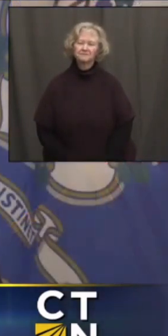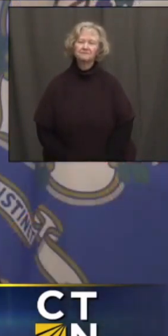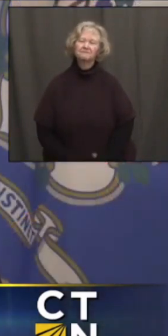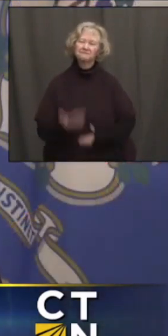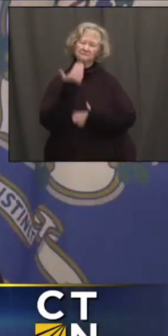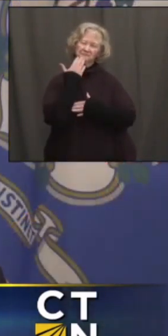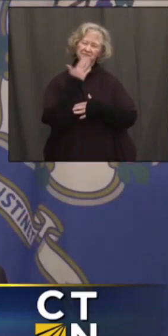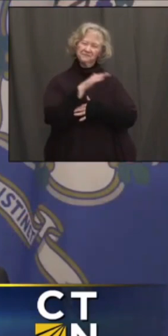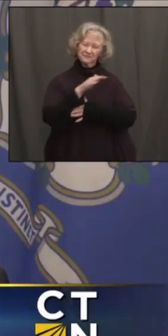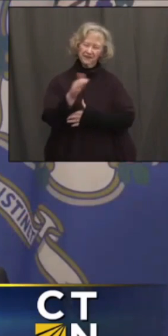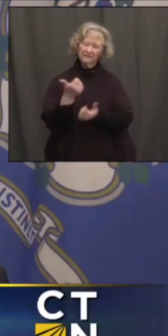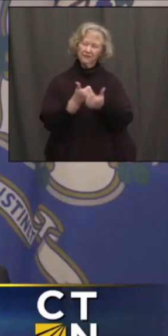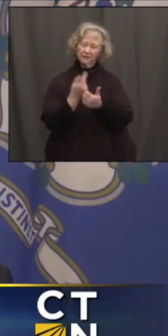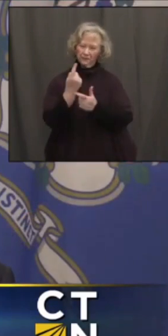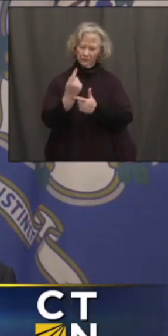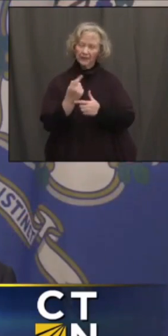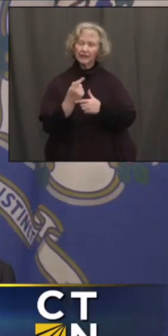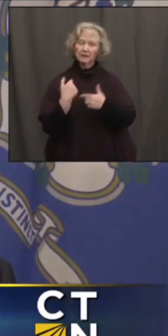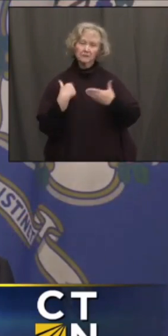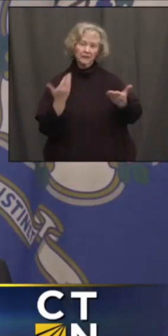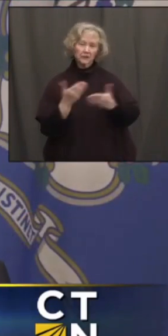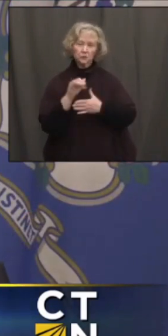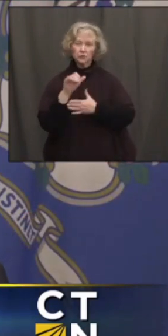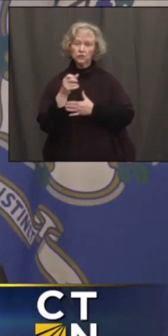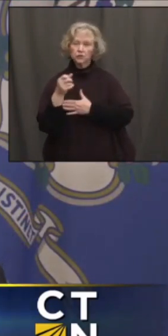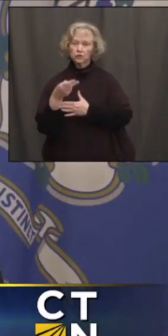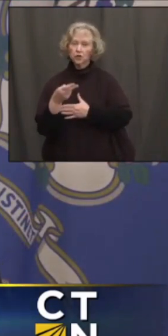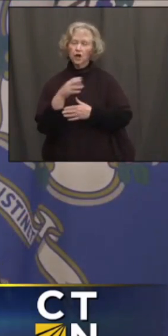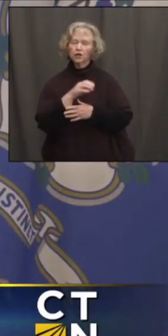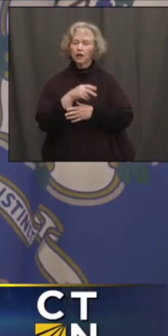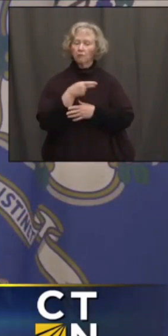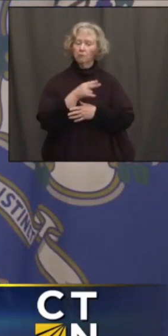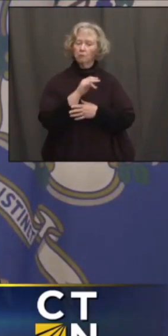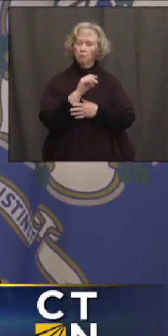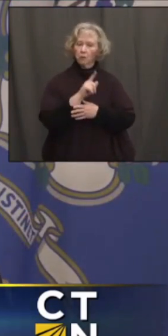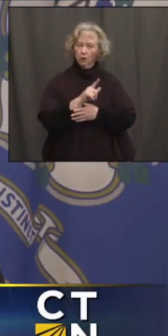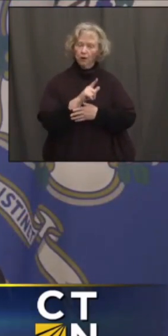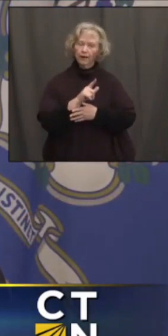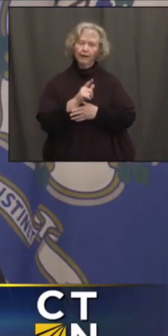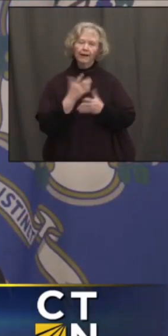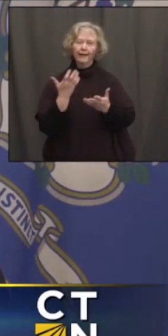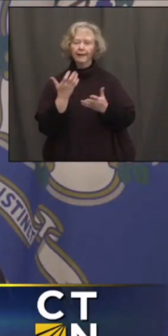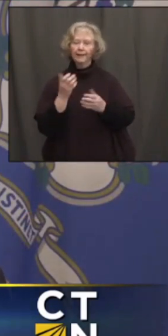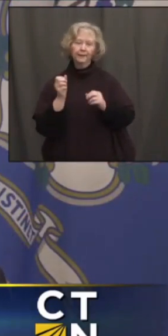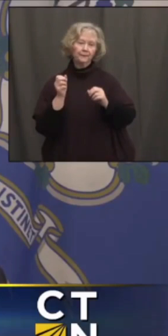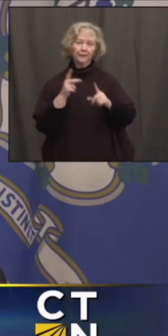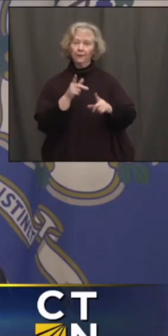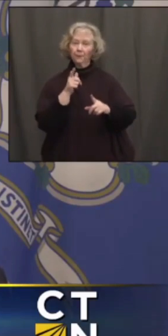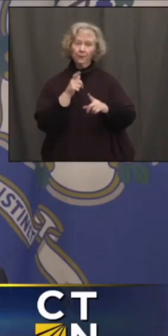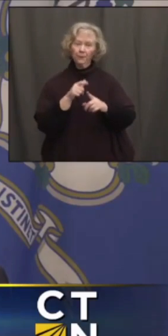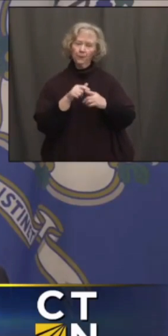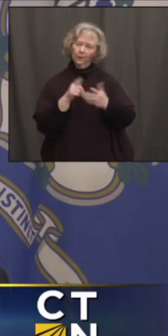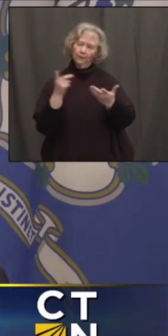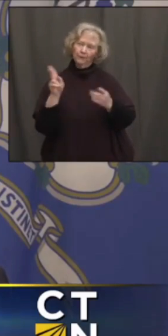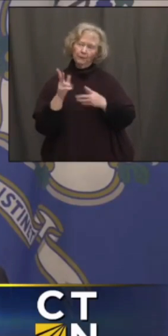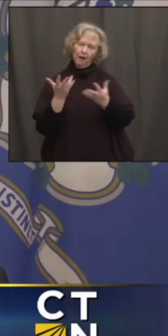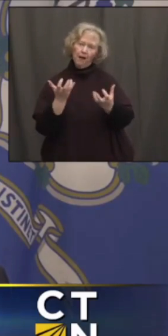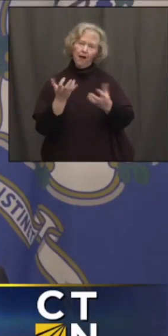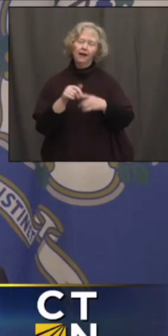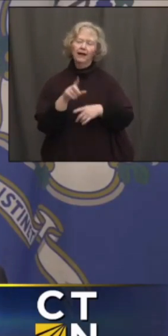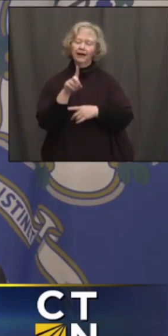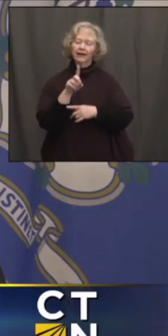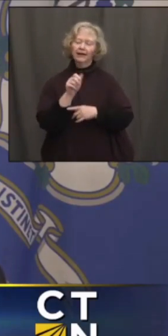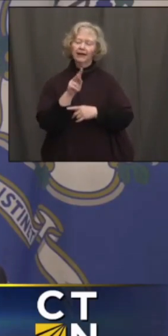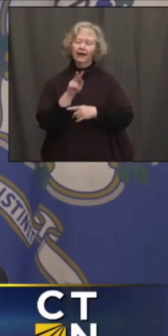All right, good afternoon, everybody, here with Josh and Paul, and back by popular demand, David Lehman, since we're going to be talking a little bit